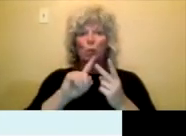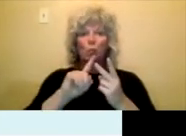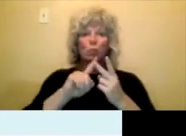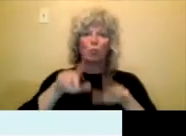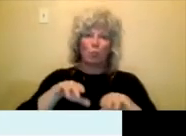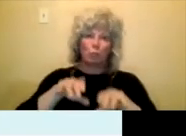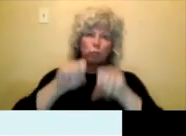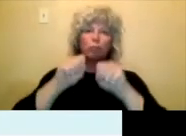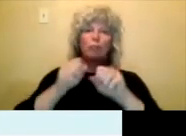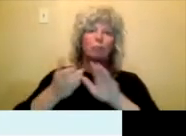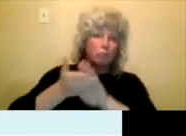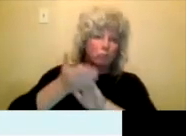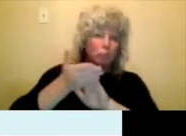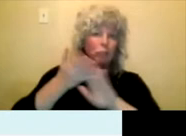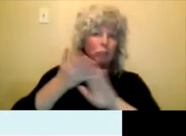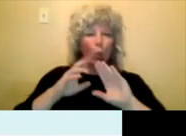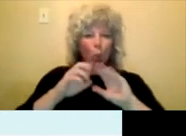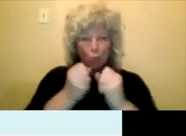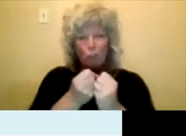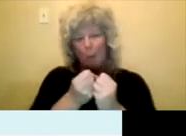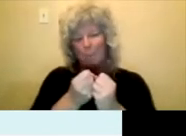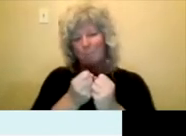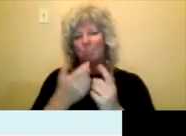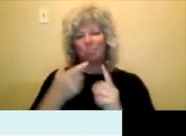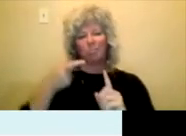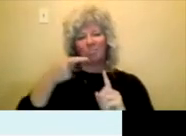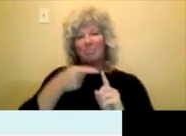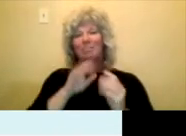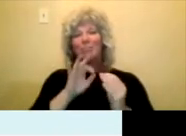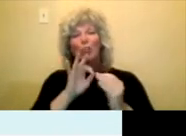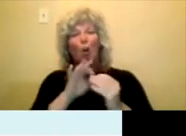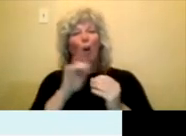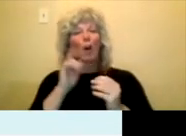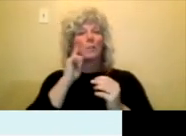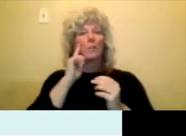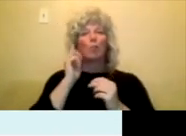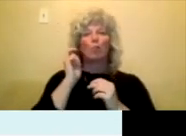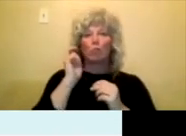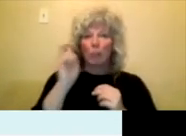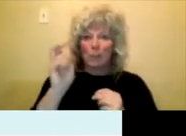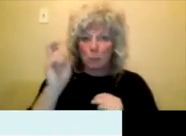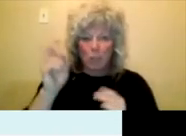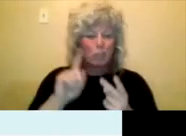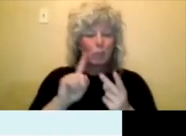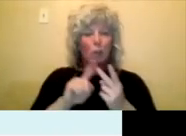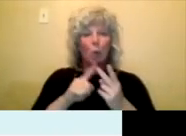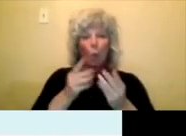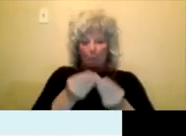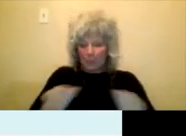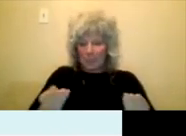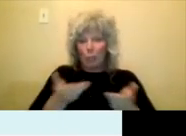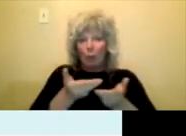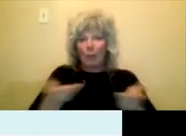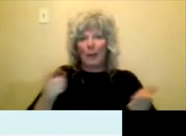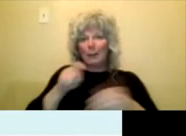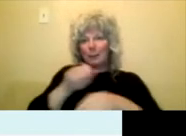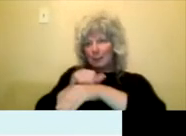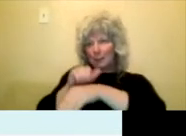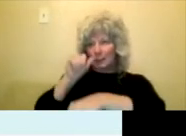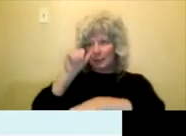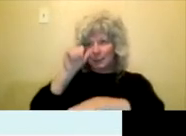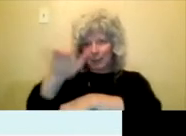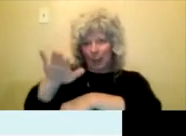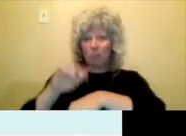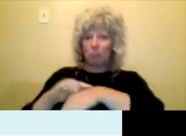um, delivery costs, uh, associated to transportation or shipping of materials and supplies, um, and travel